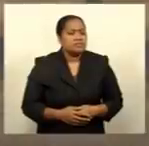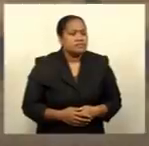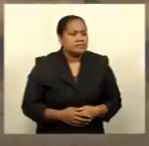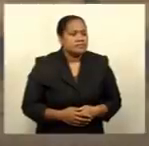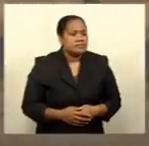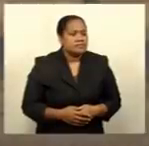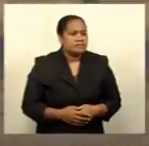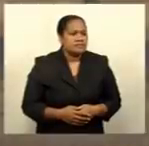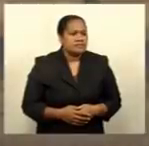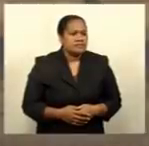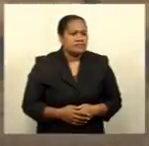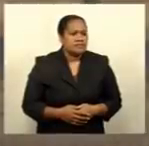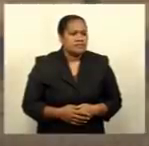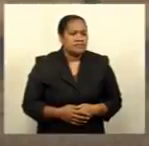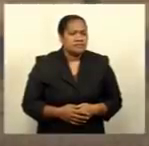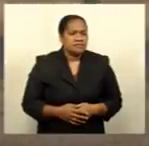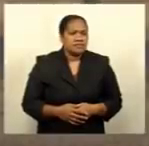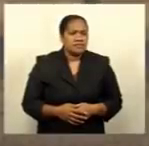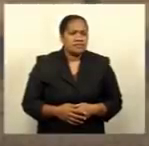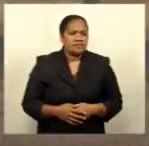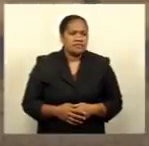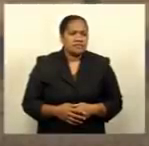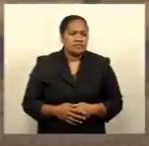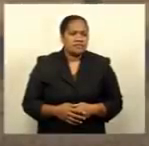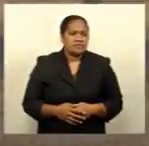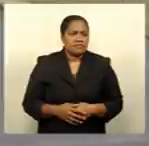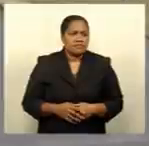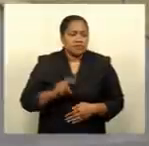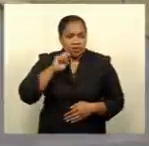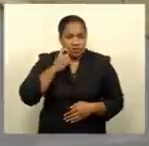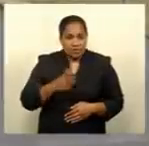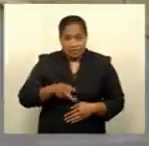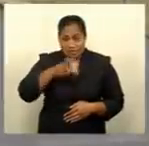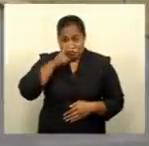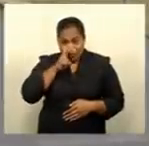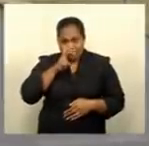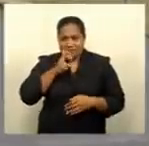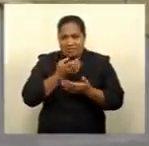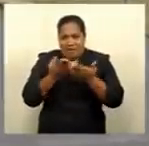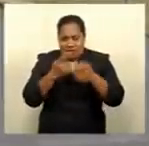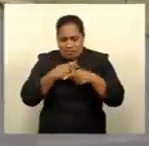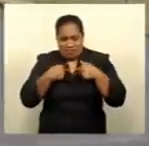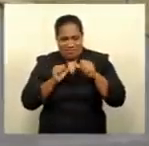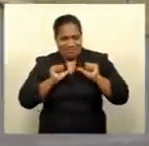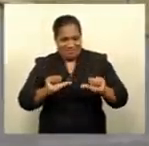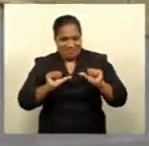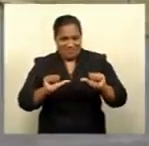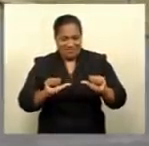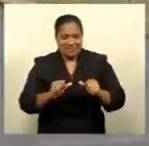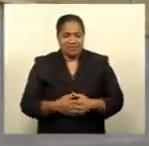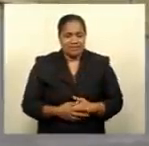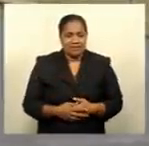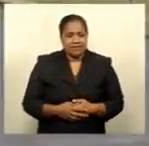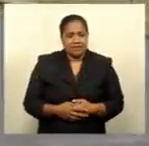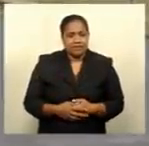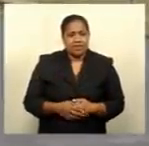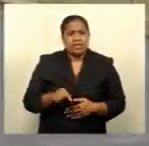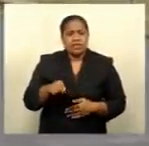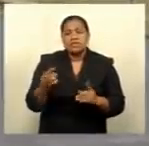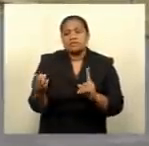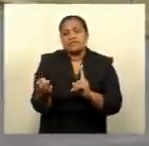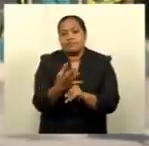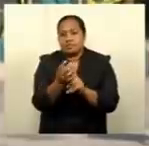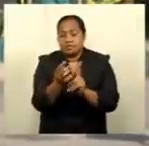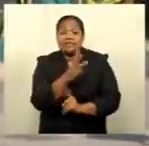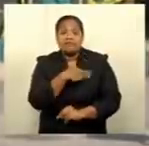measures on protection. The scale-up required by the crisis has been vital and ministry